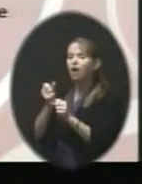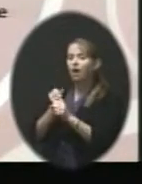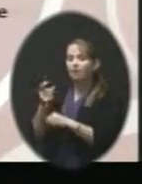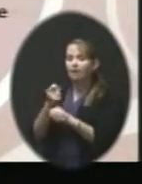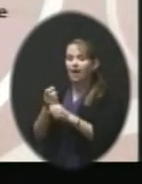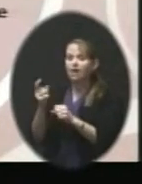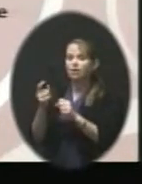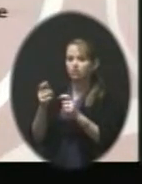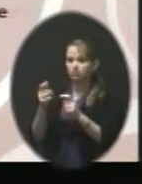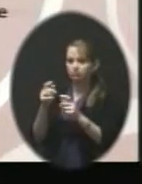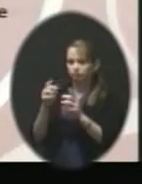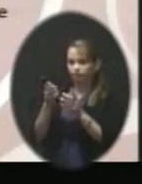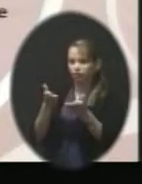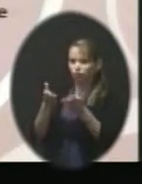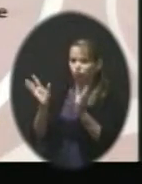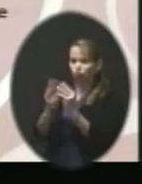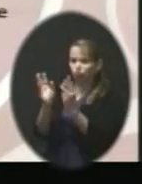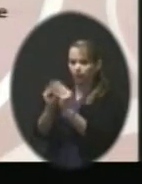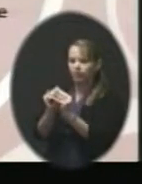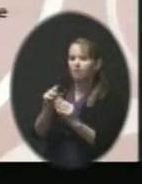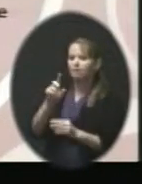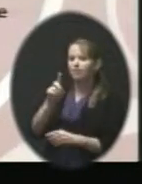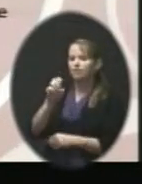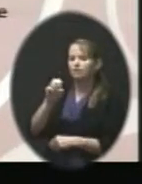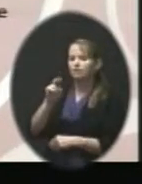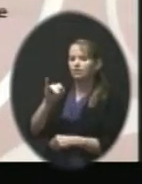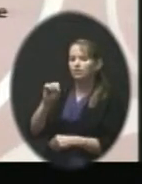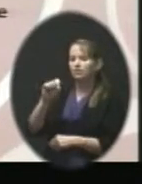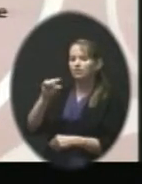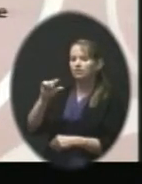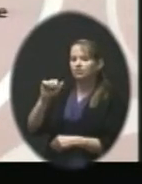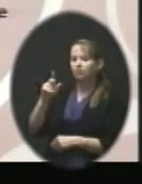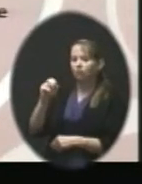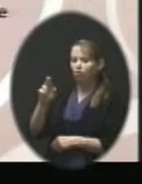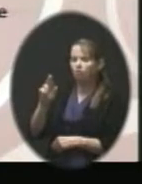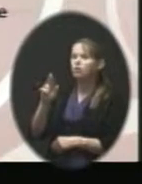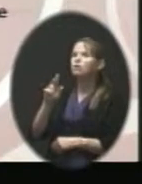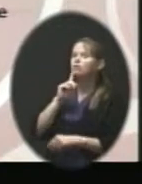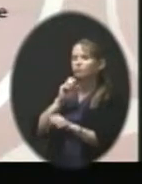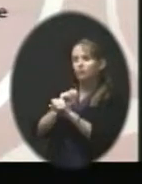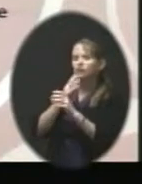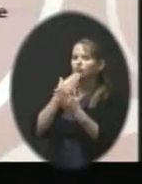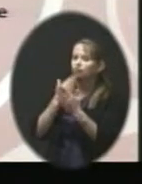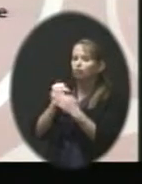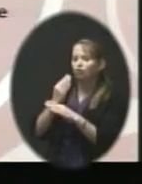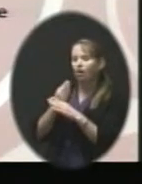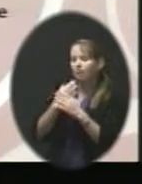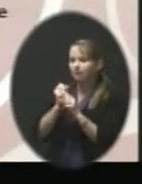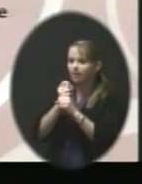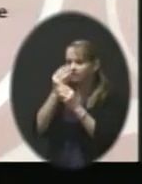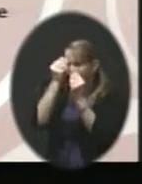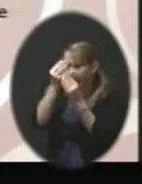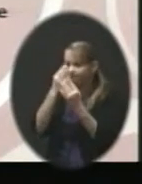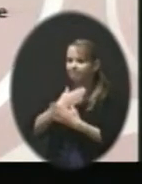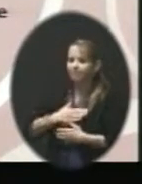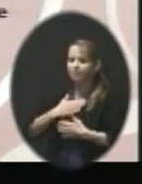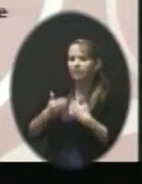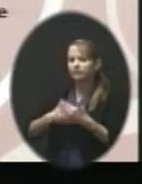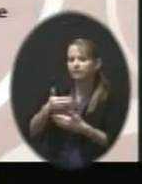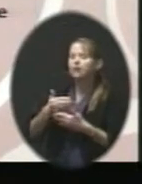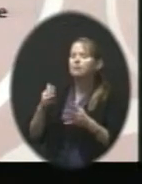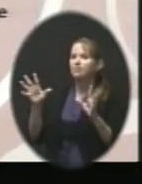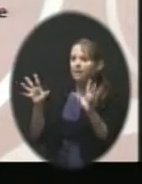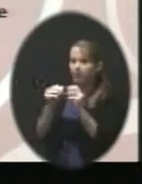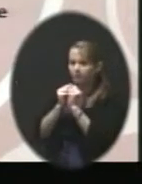would be exciting, but Denise Carpenter does a wonderful job to make it entertaining, informational, and engaging. So they come together and train once a year.